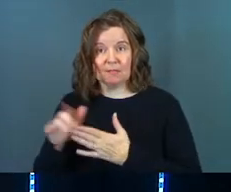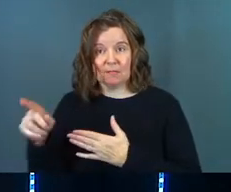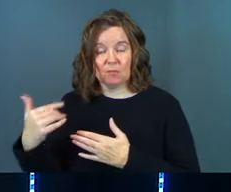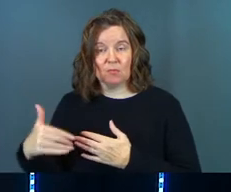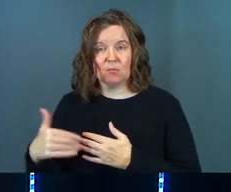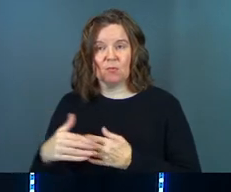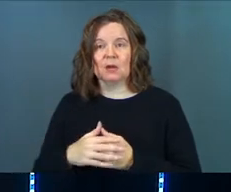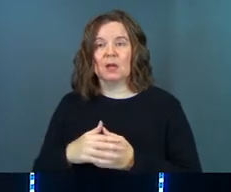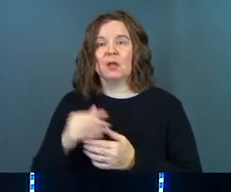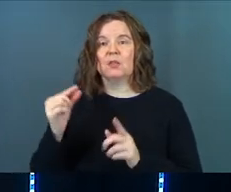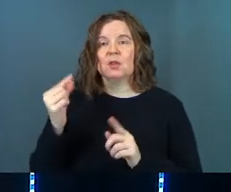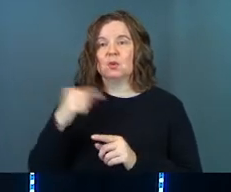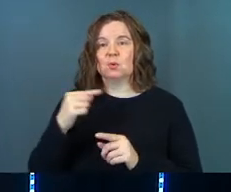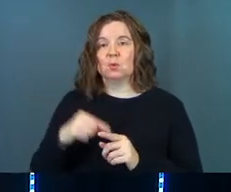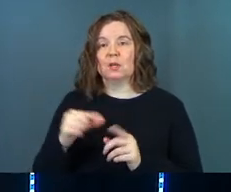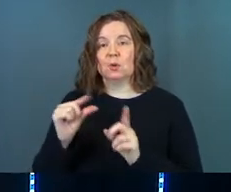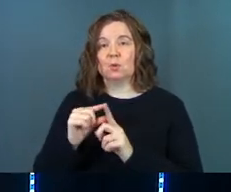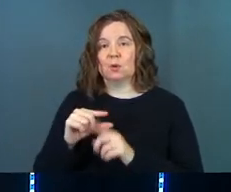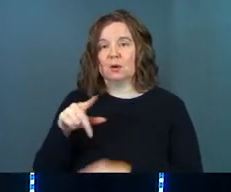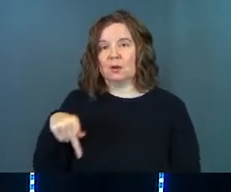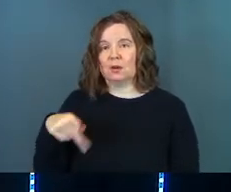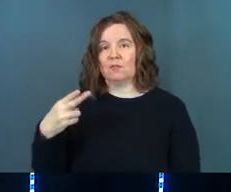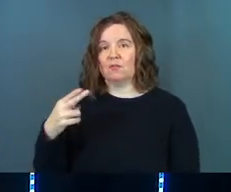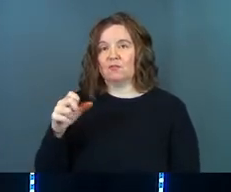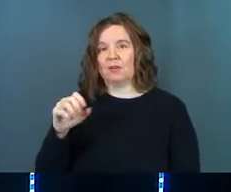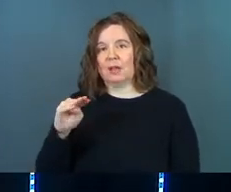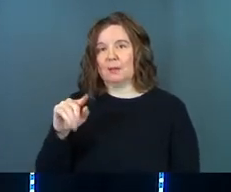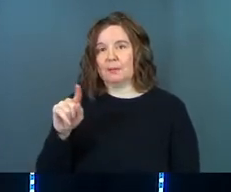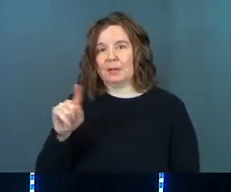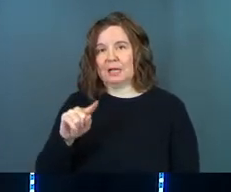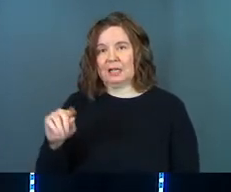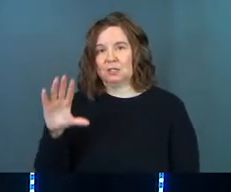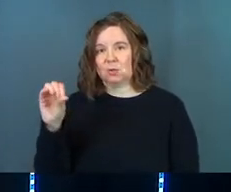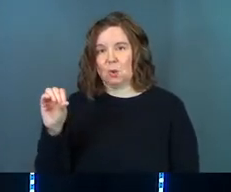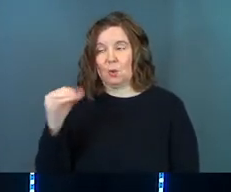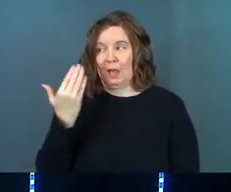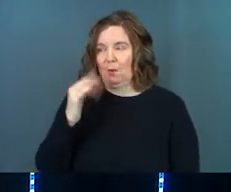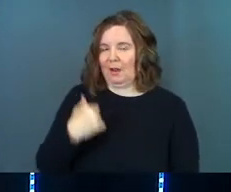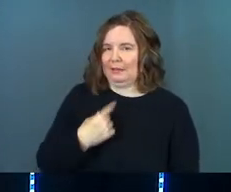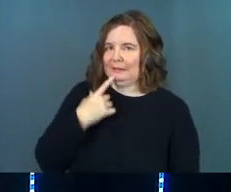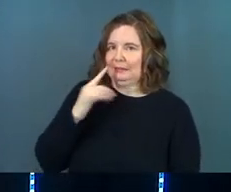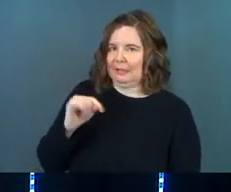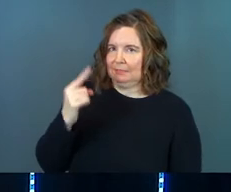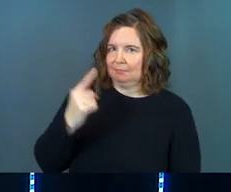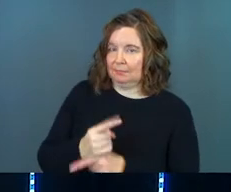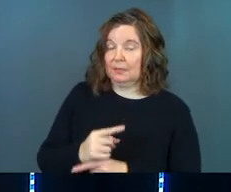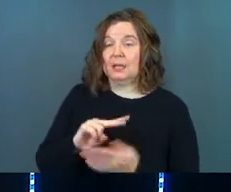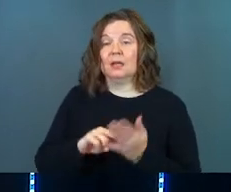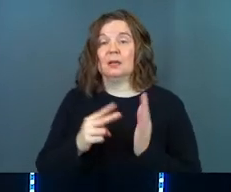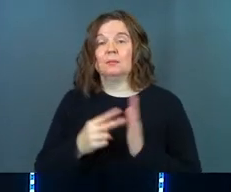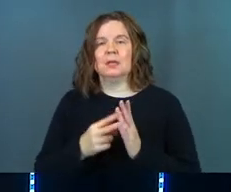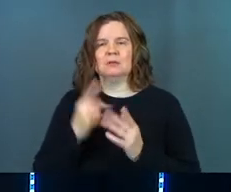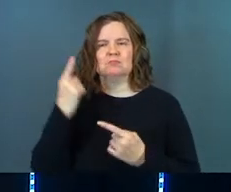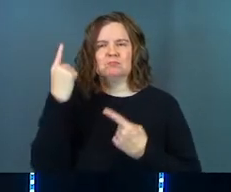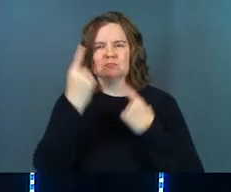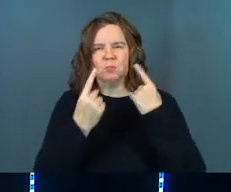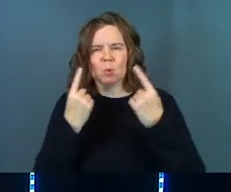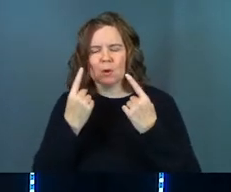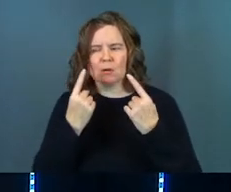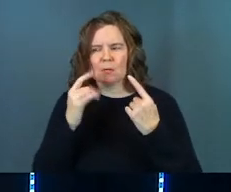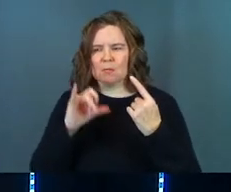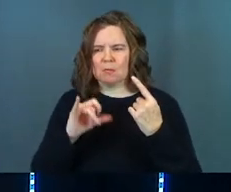for amazed. It's thalmazo. I have no idea if that's pronounced correctly. Thalmazo. And it means to wonder by